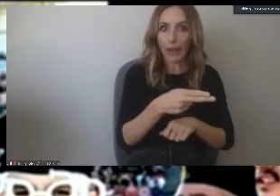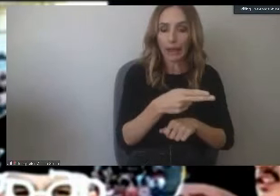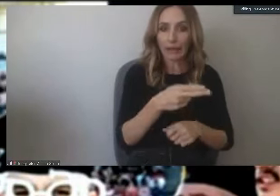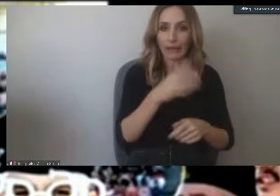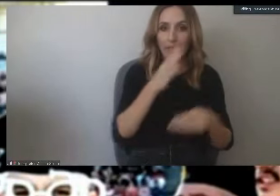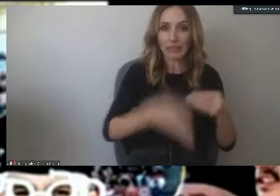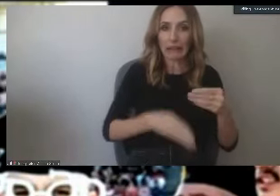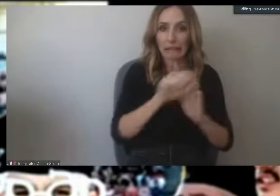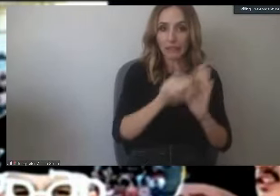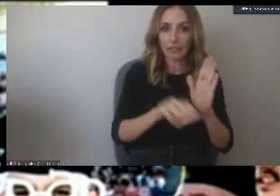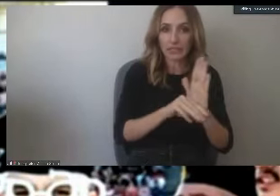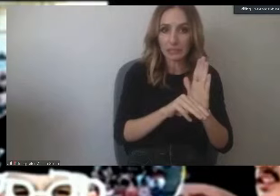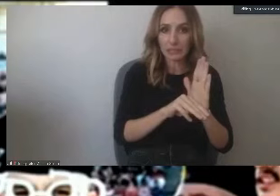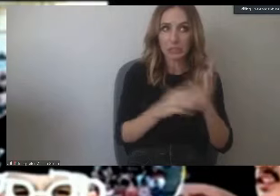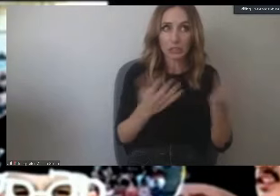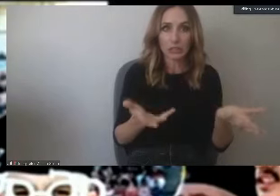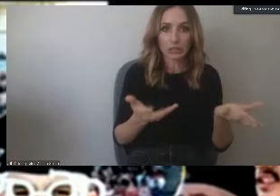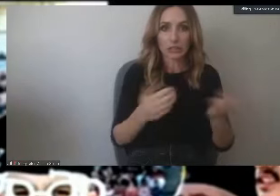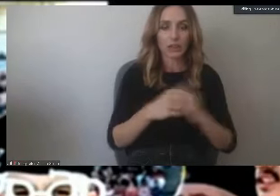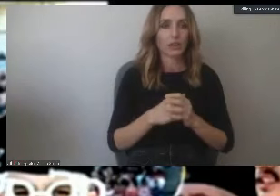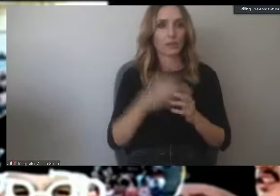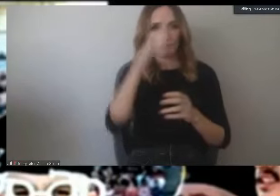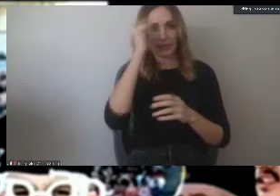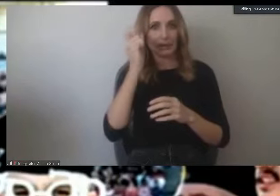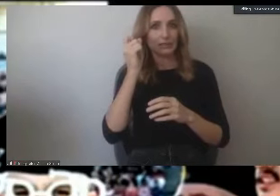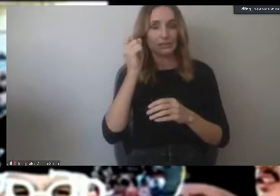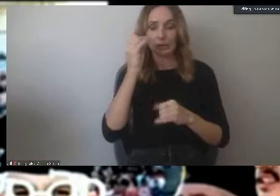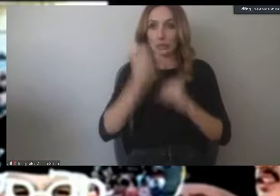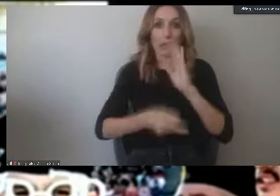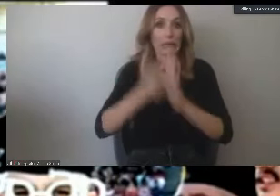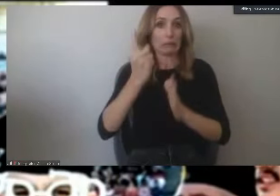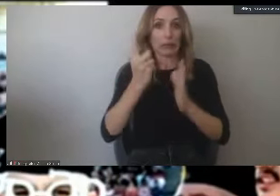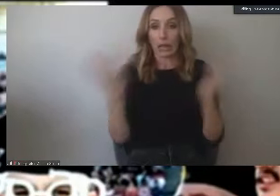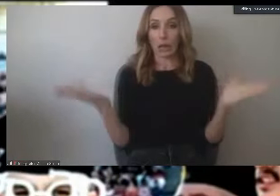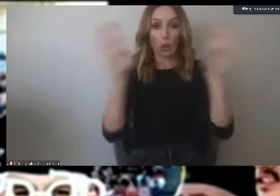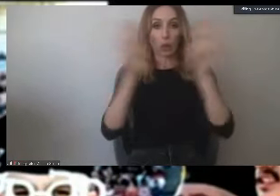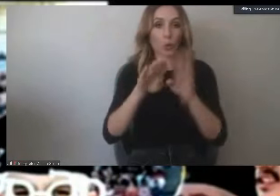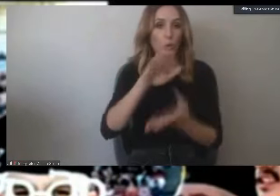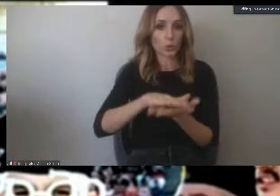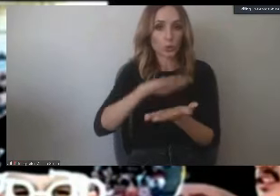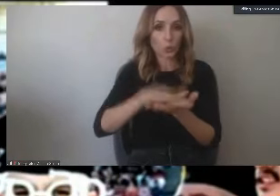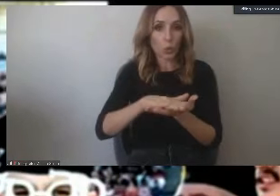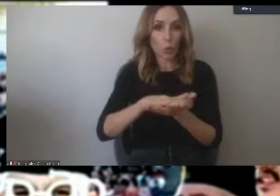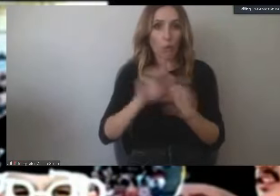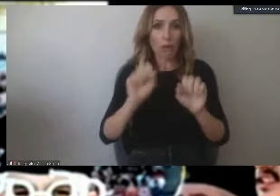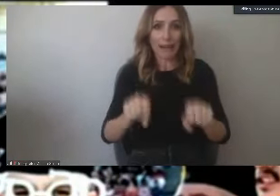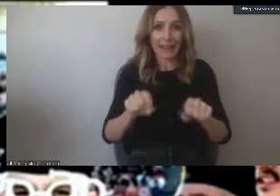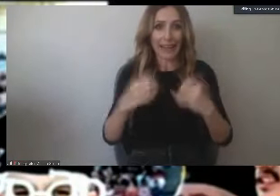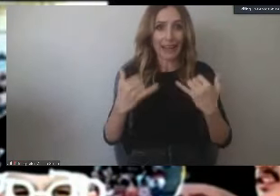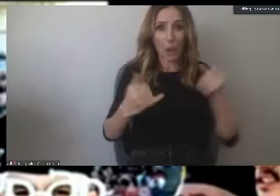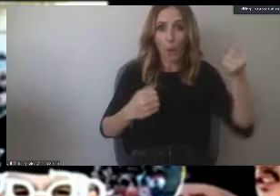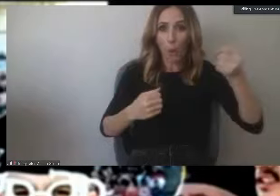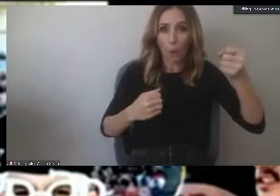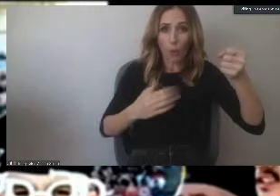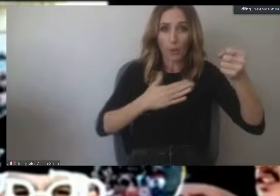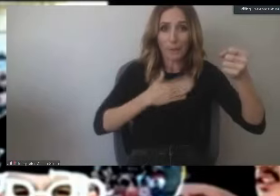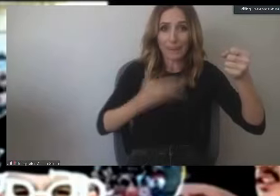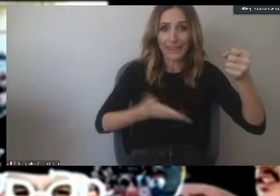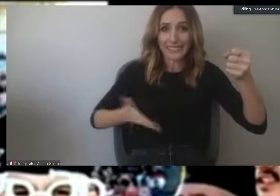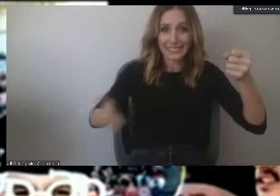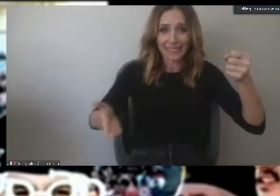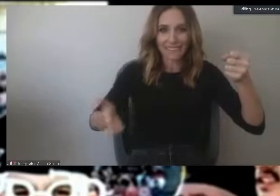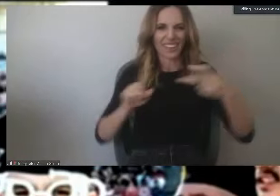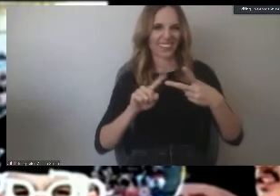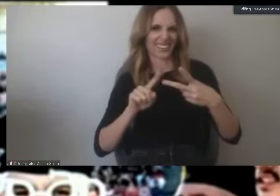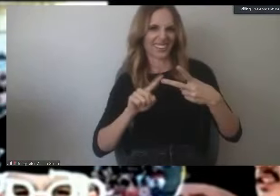to the immediate response of LBCC shutting down, can you hold on to our stuff until we can get it? And then the other question is closely